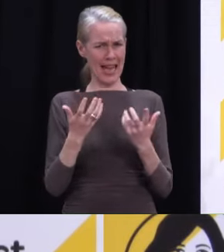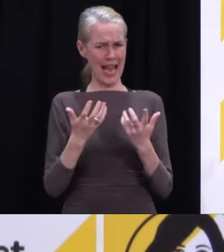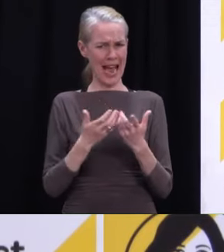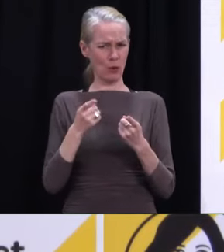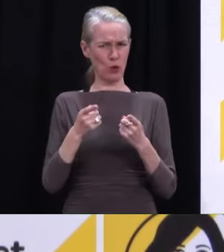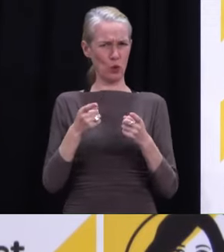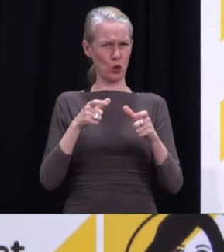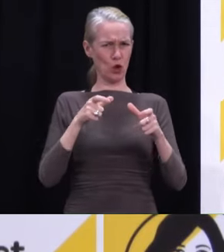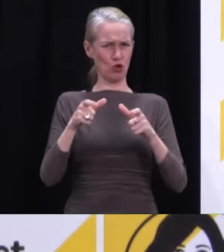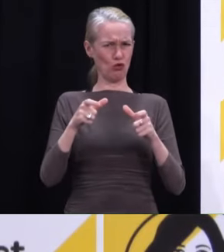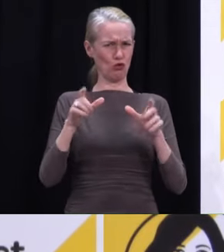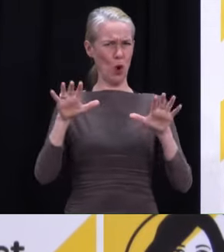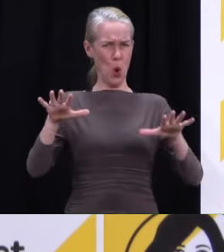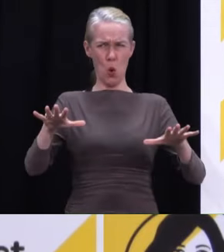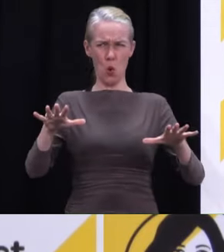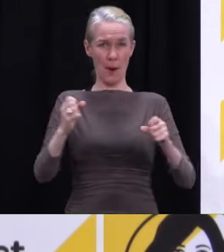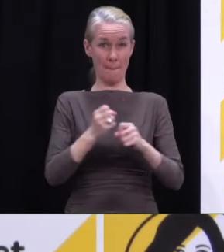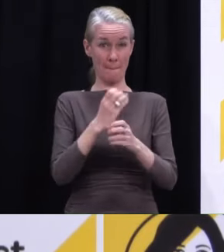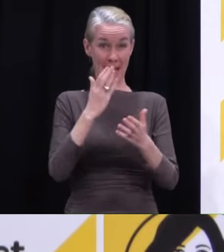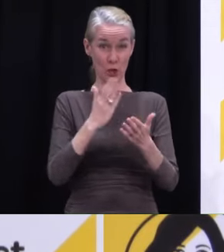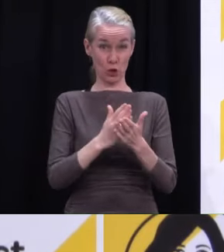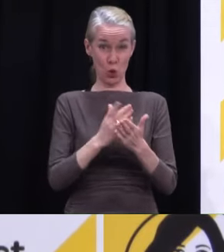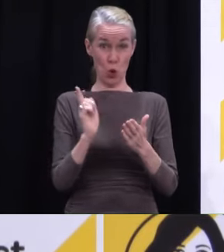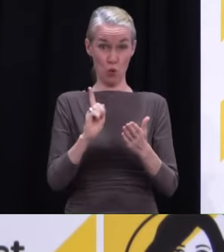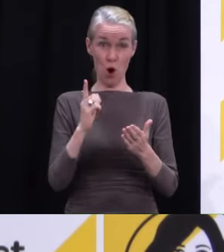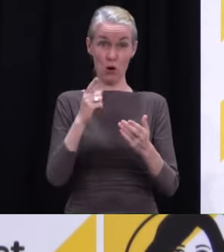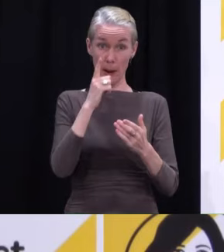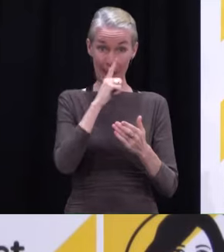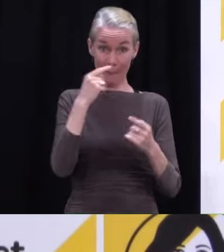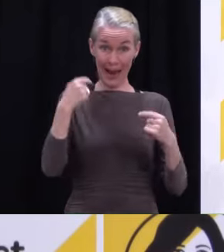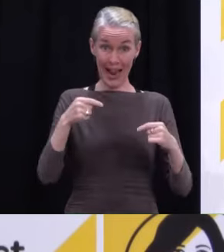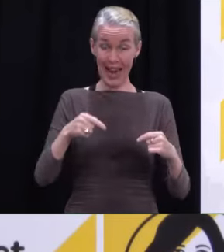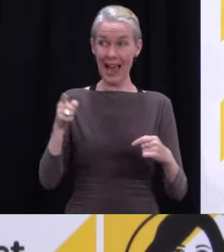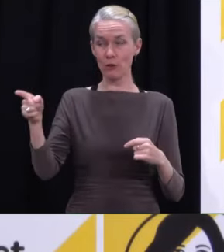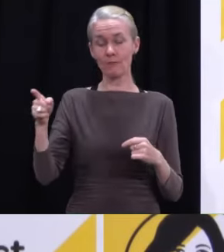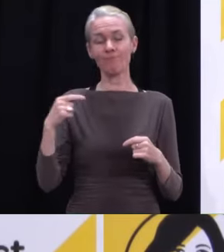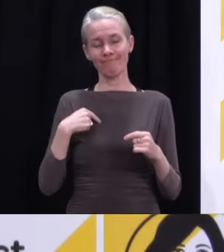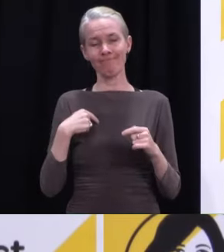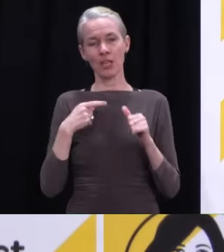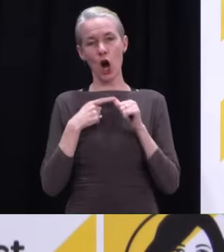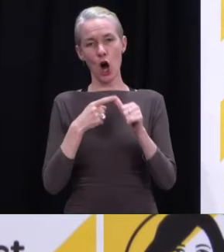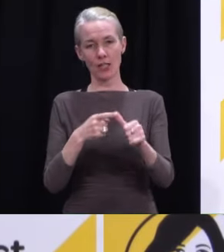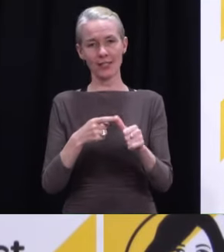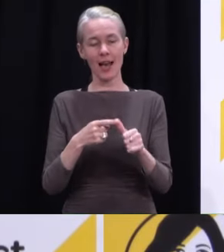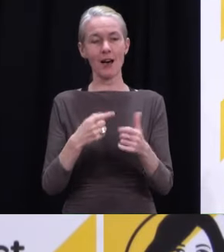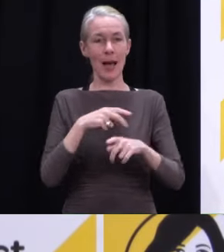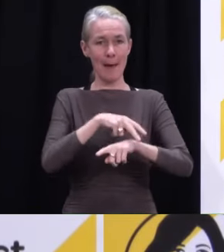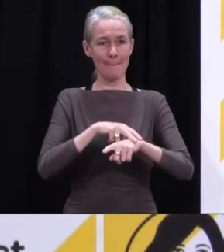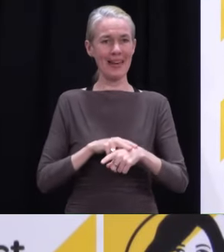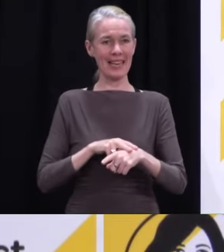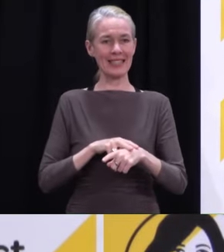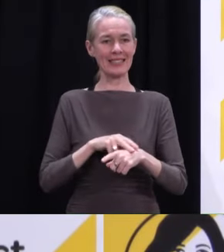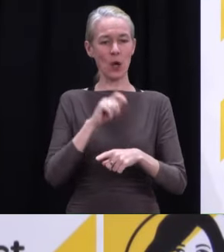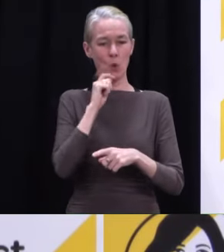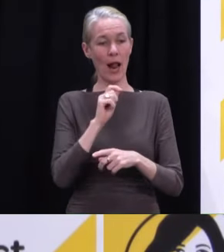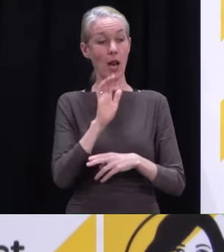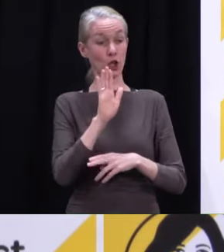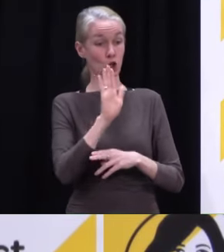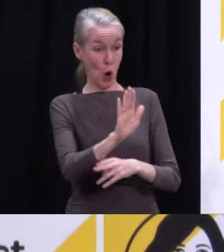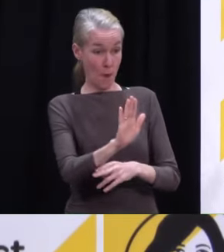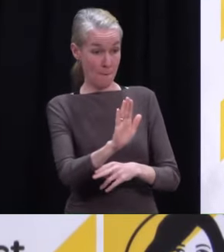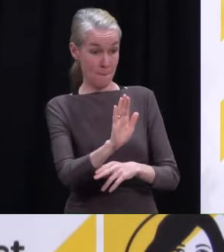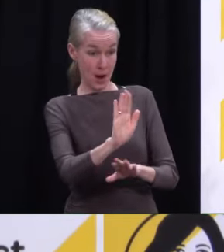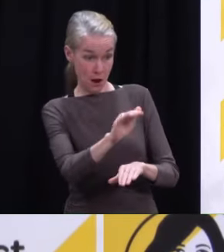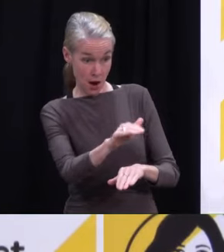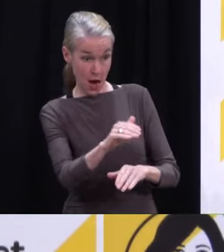corridor. We do ask people to carry evidence with them and they can be stopped at the border. Do fly out of Northland and... Flights